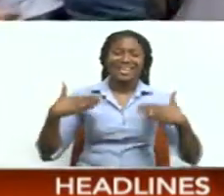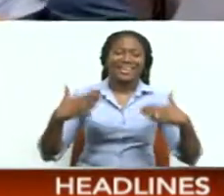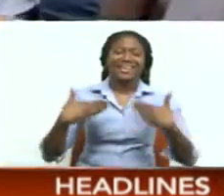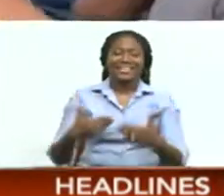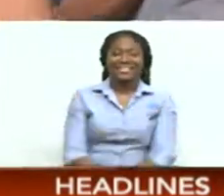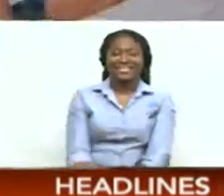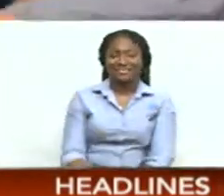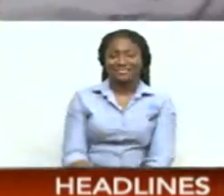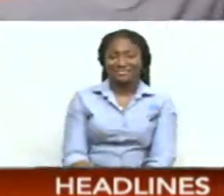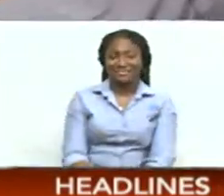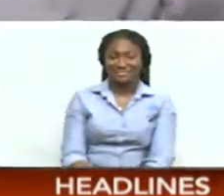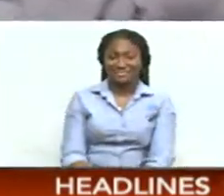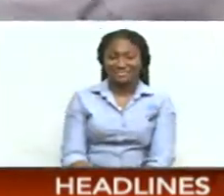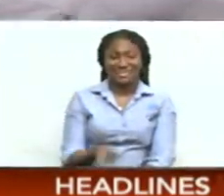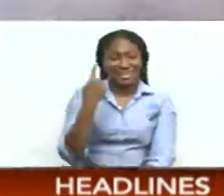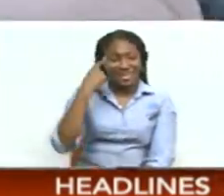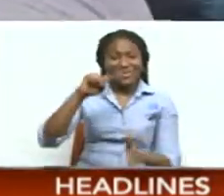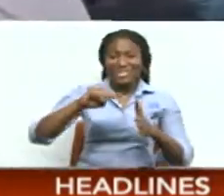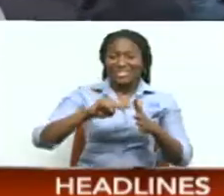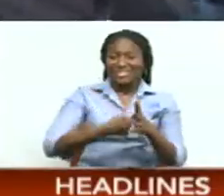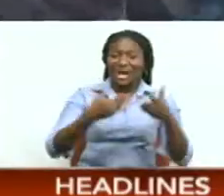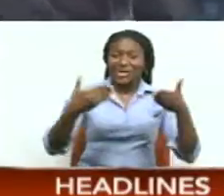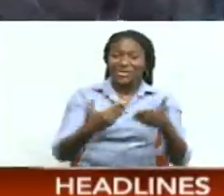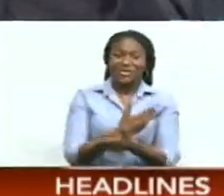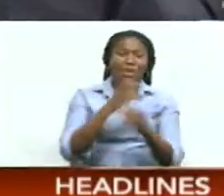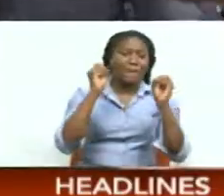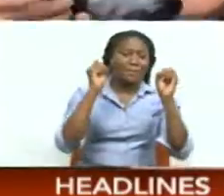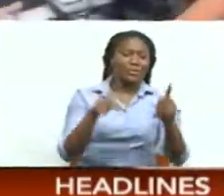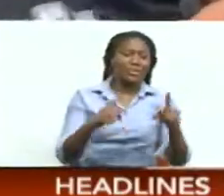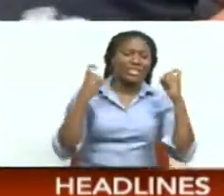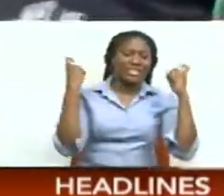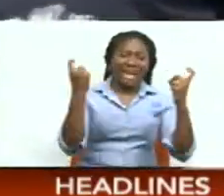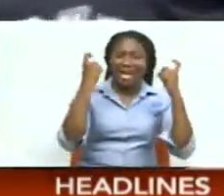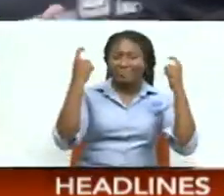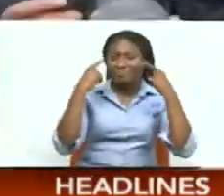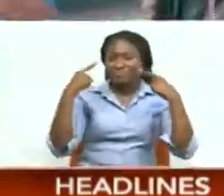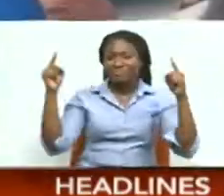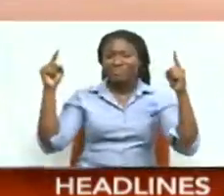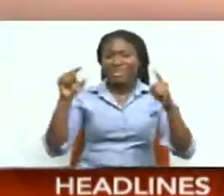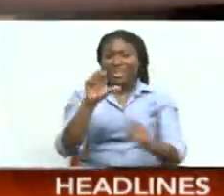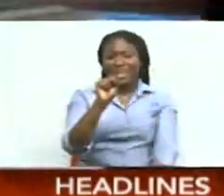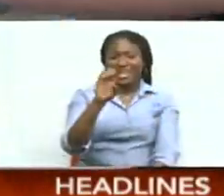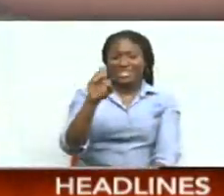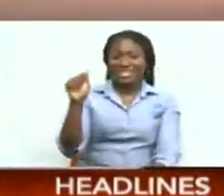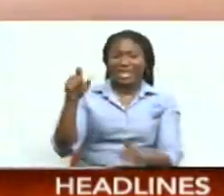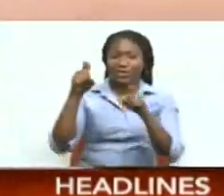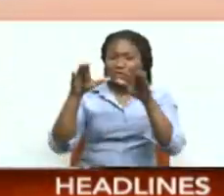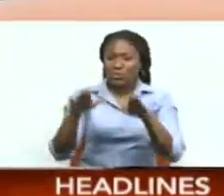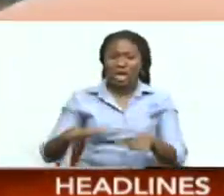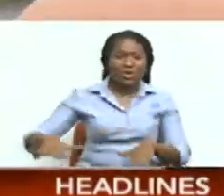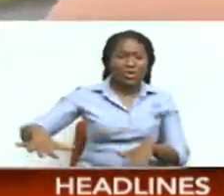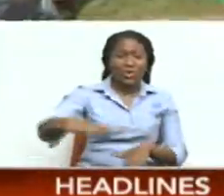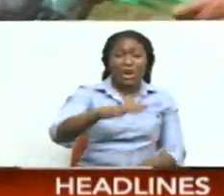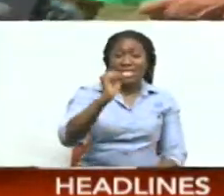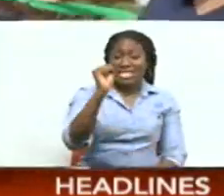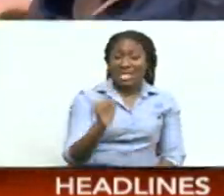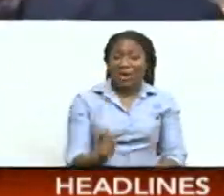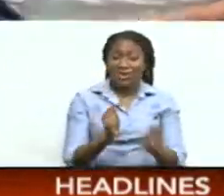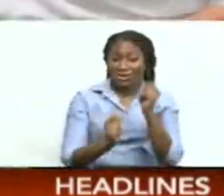To mark the start of new opportunities and achievement, SEA students across South Trinidad